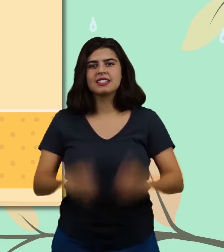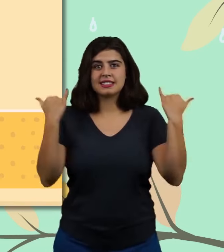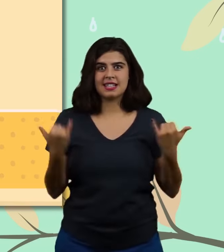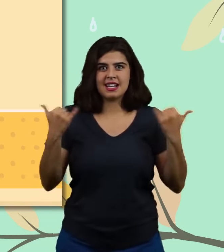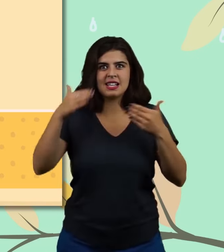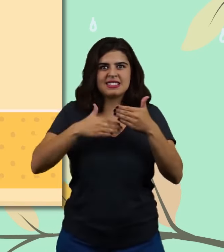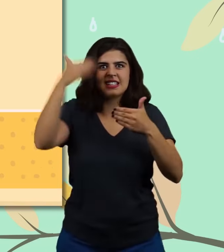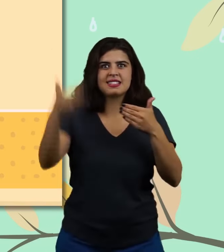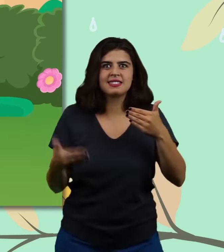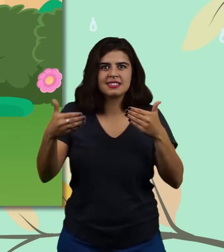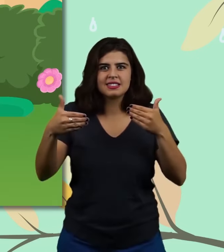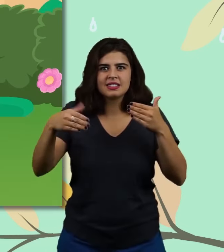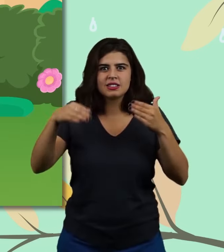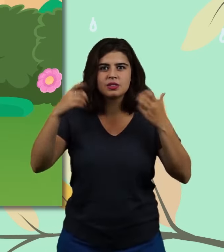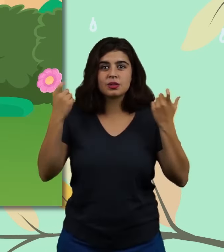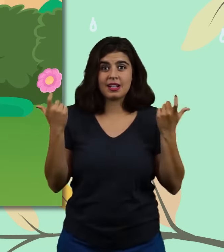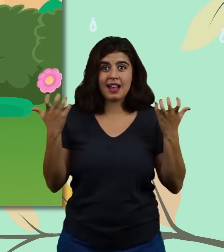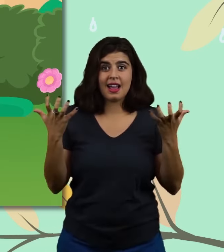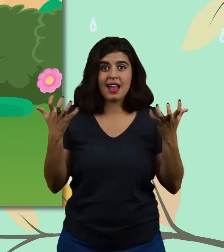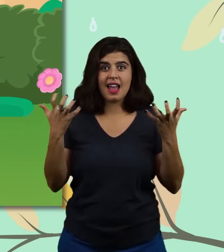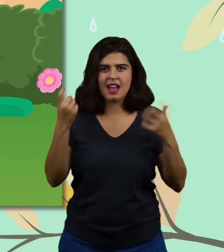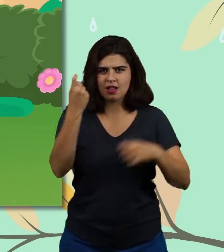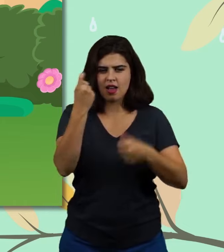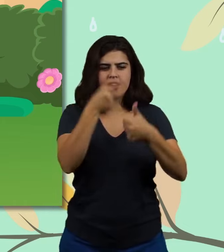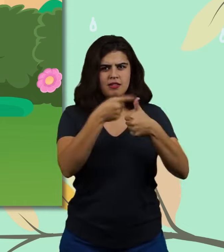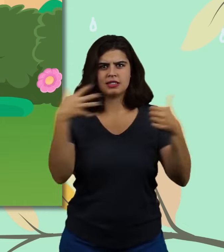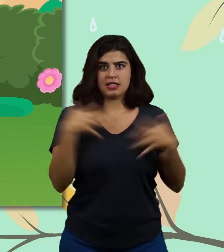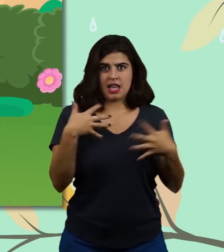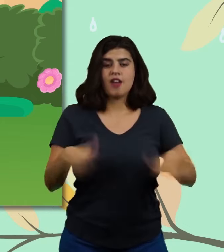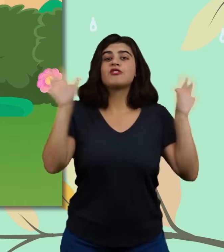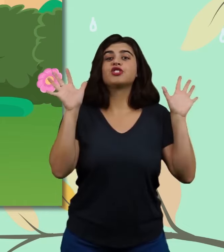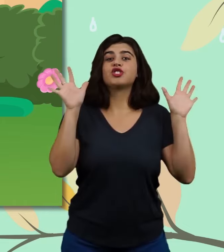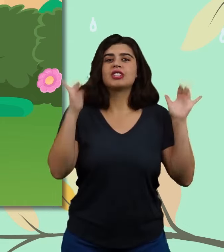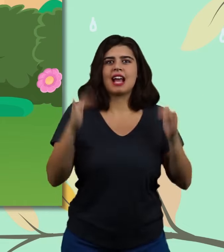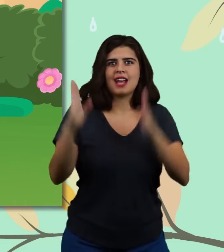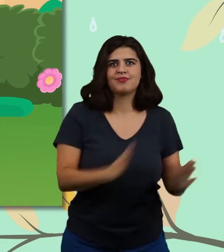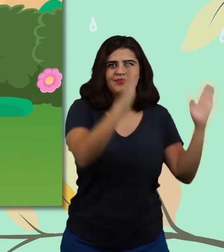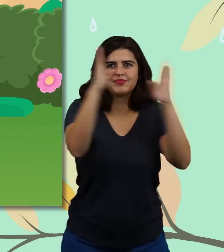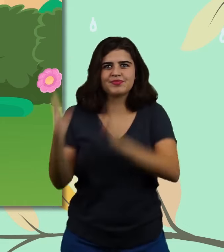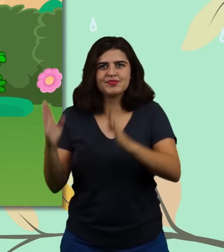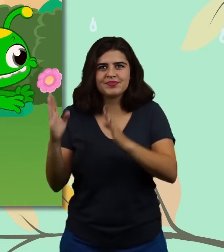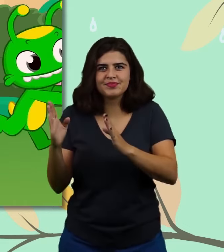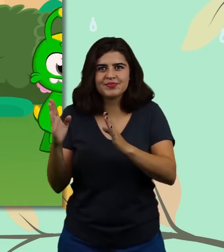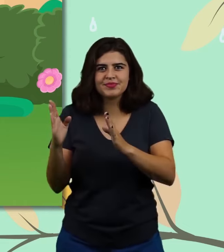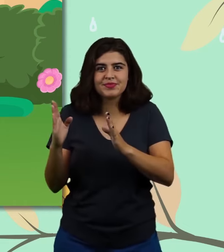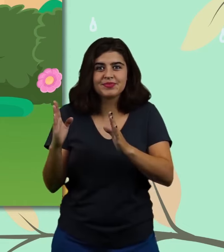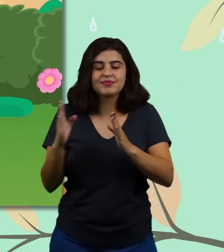perfect picture you already have one emotion fair let's continue with the next one